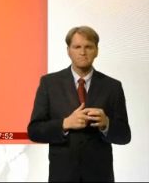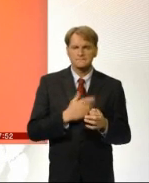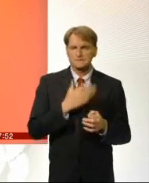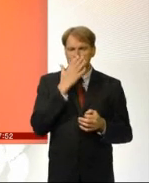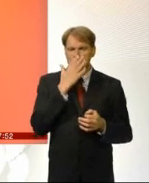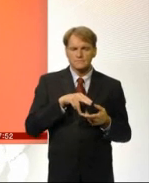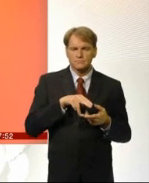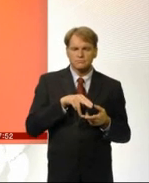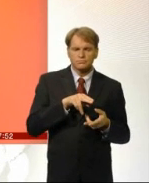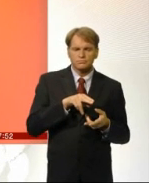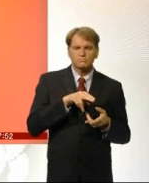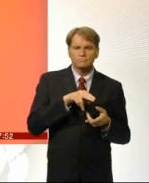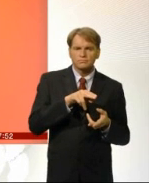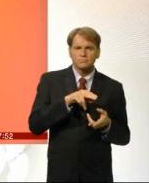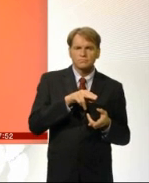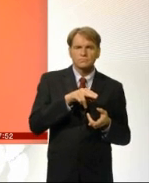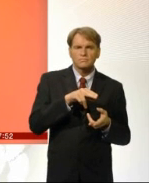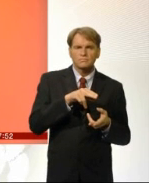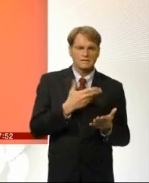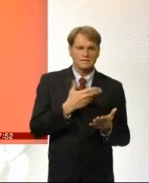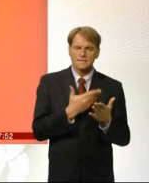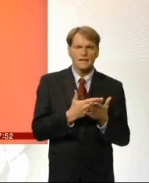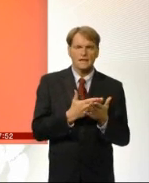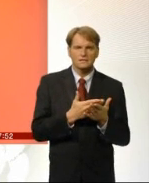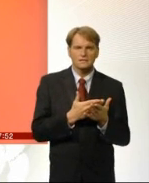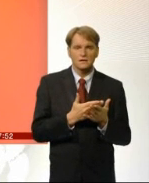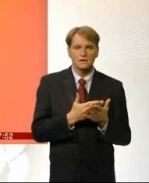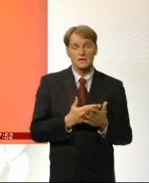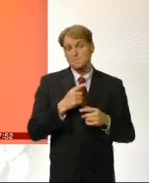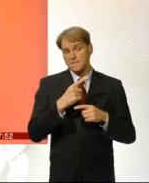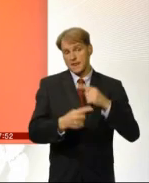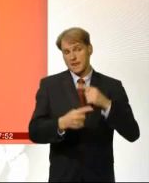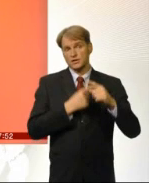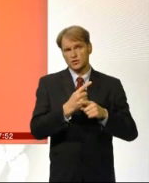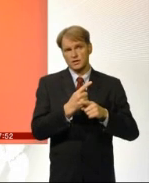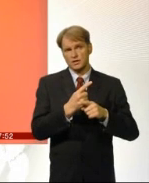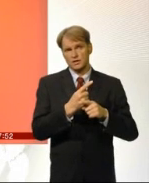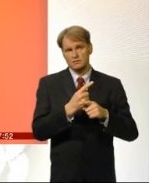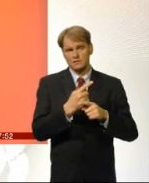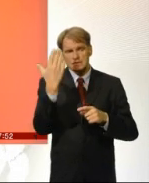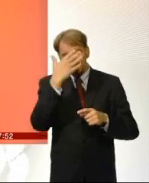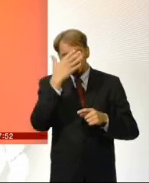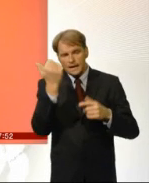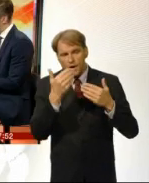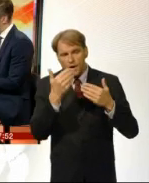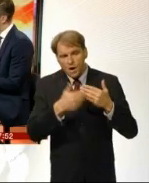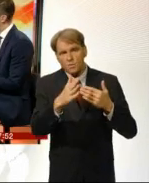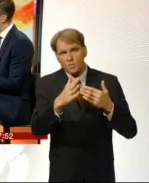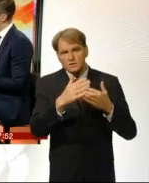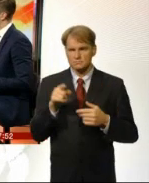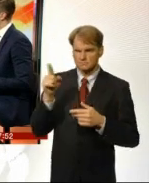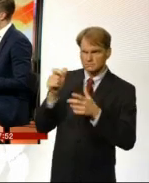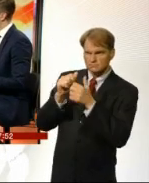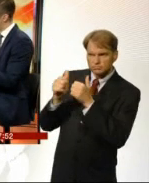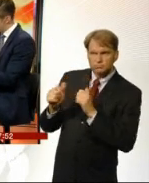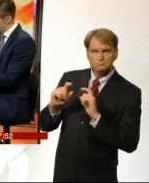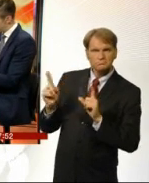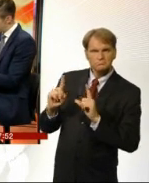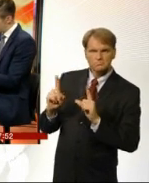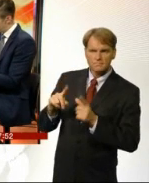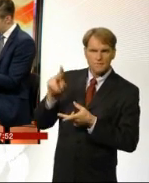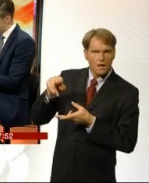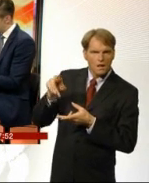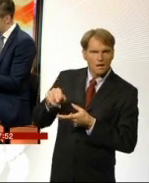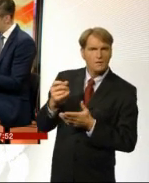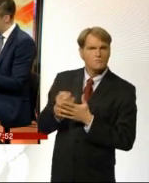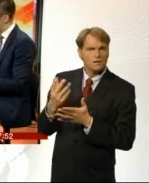And you know maybe at the maybe the second half of 2016 something will give with the oil producers. Is it fair that we always have that perception? talked